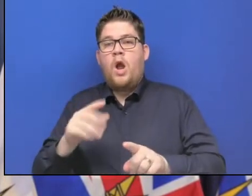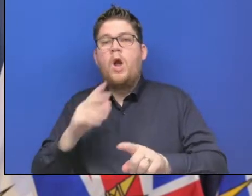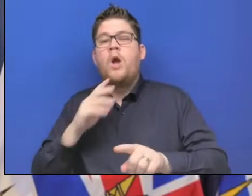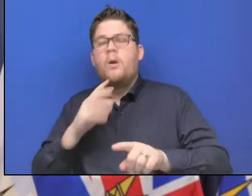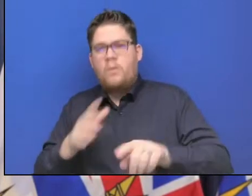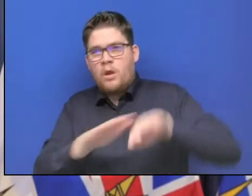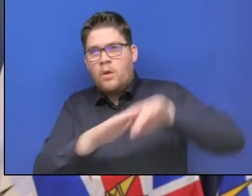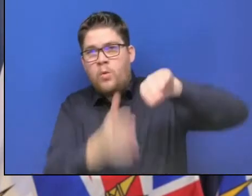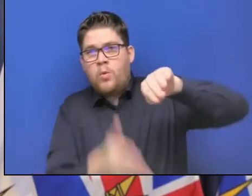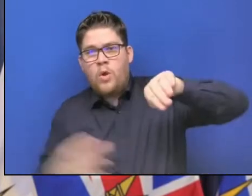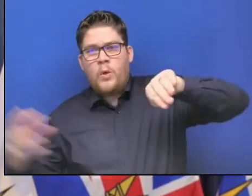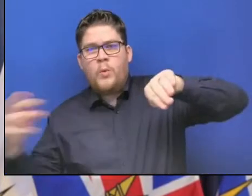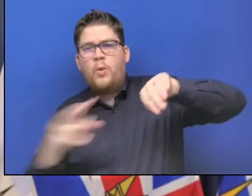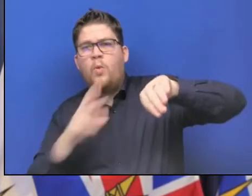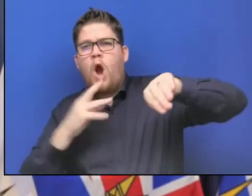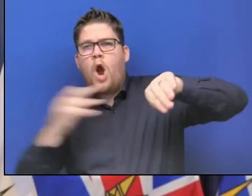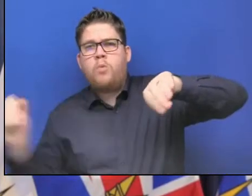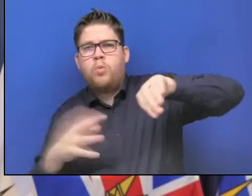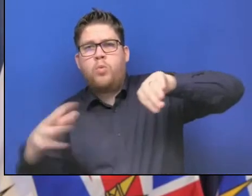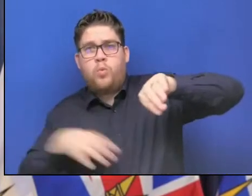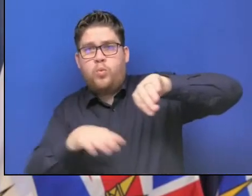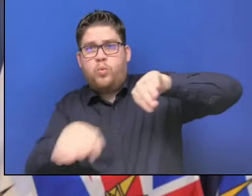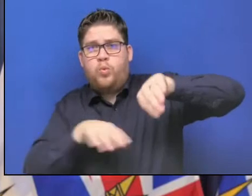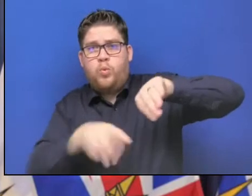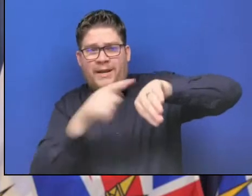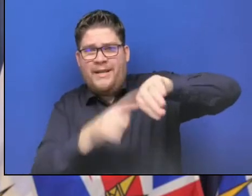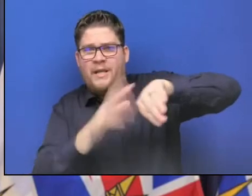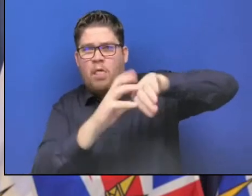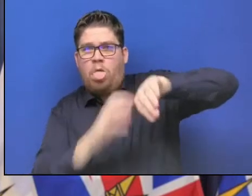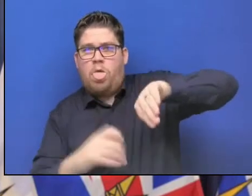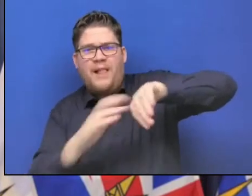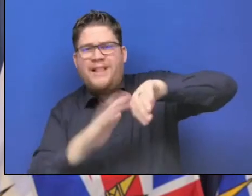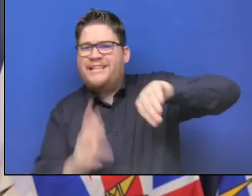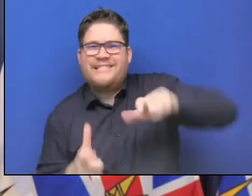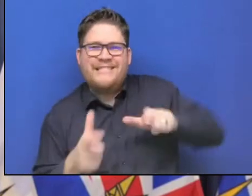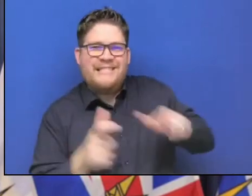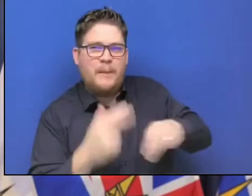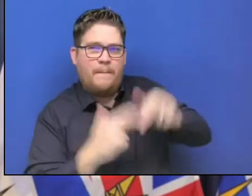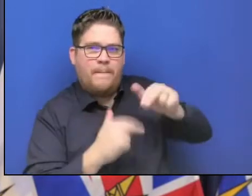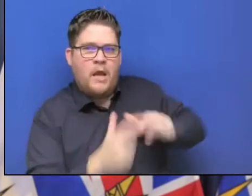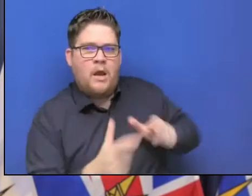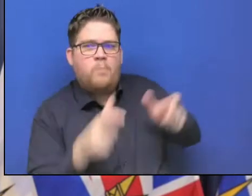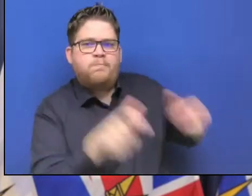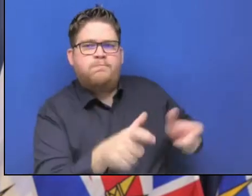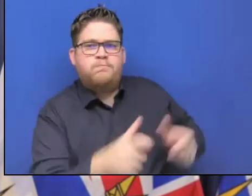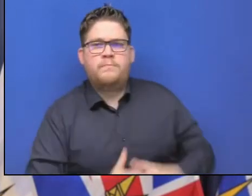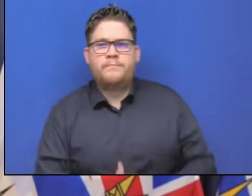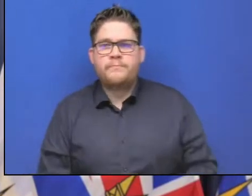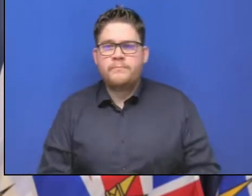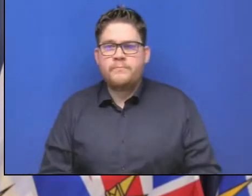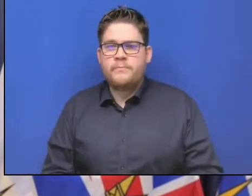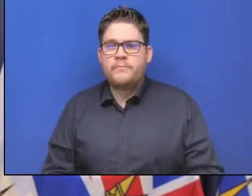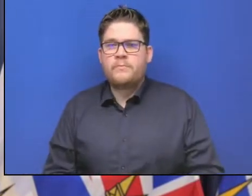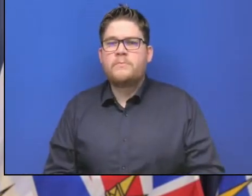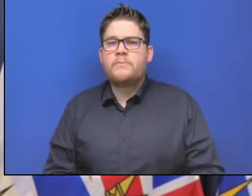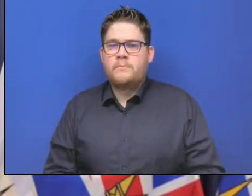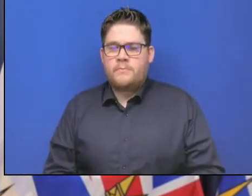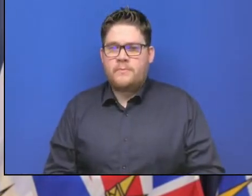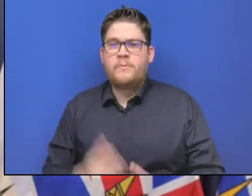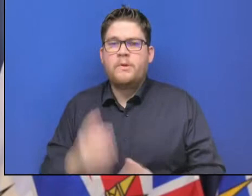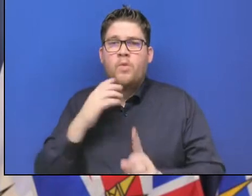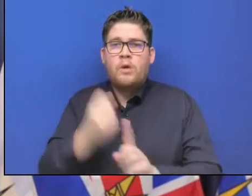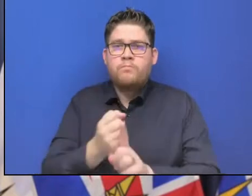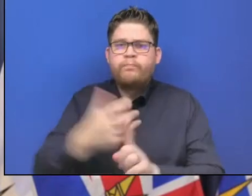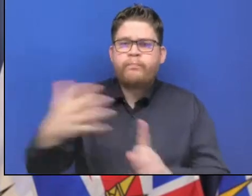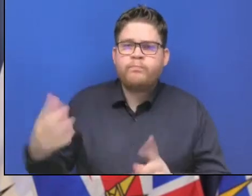storm events. So we'll have more to say on the Coquihalla in the coming days. But I did want to pre provide